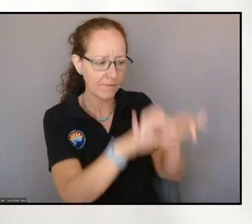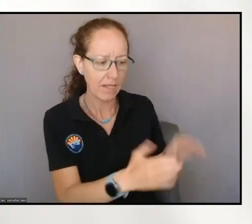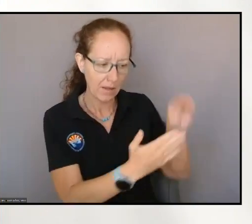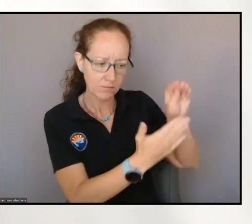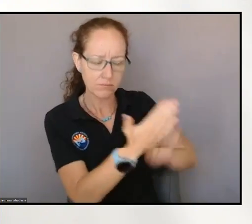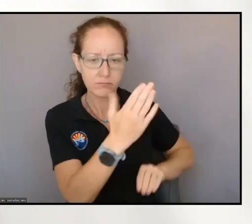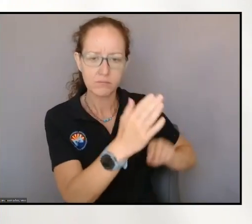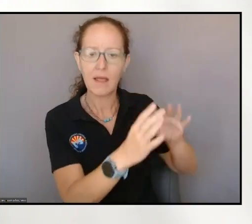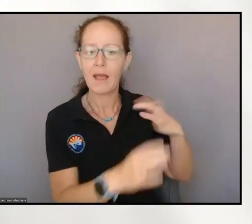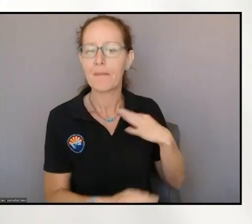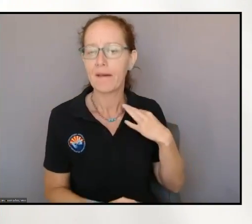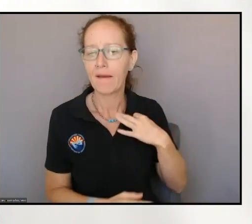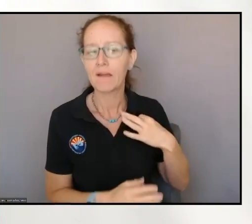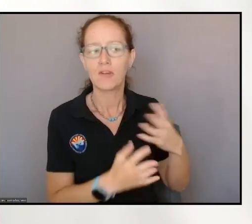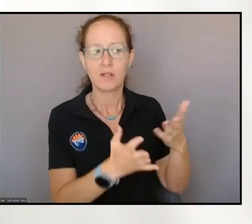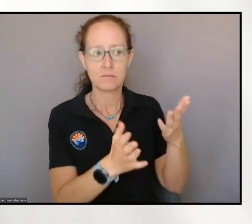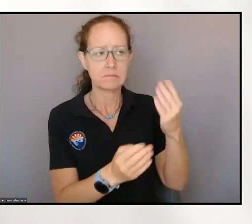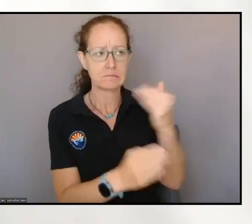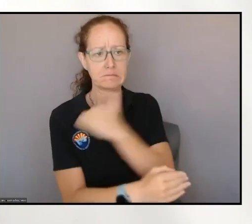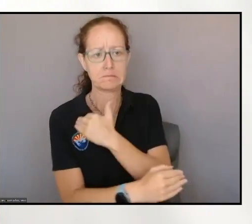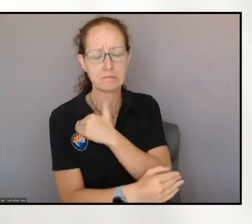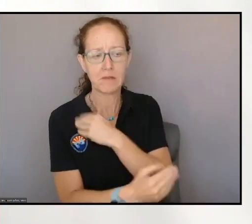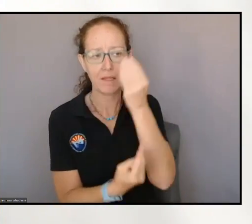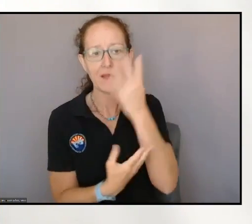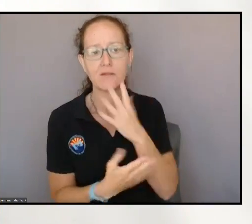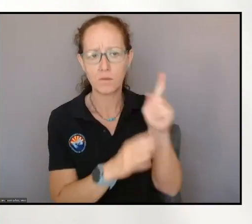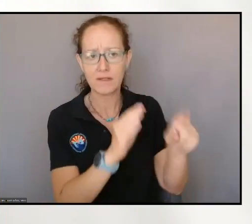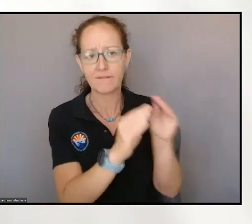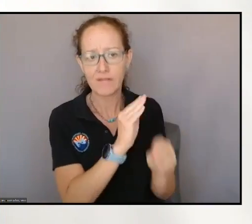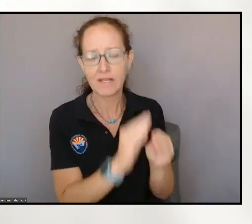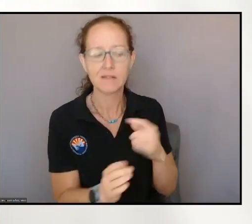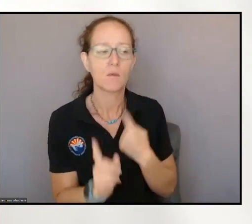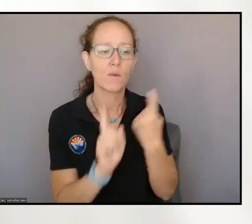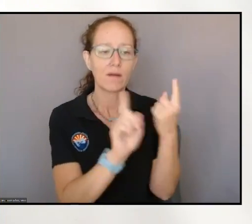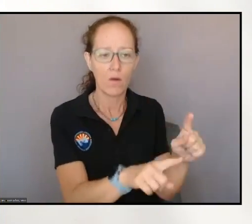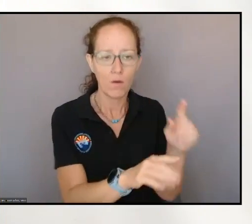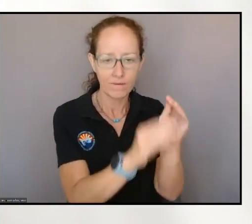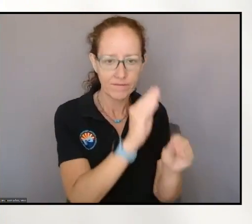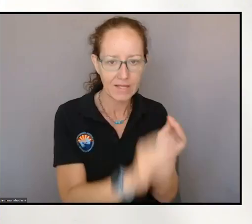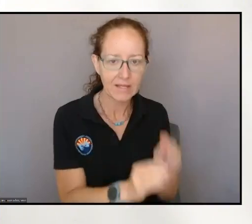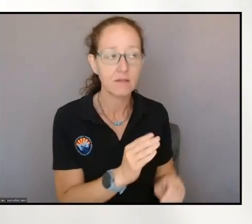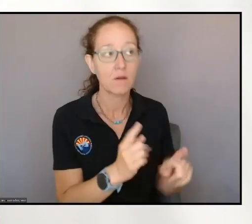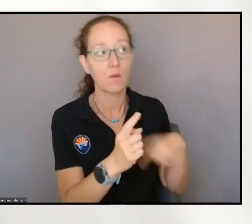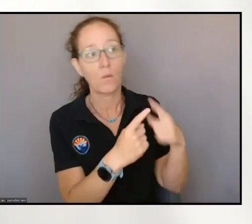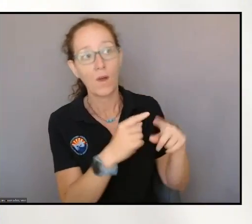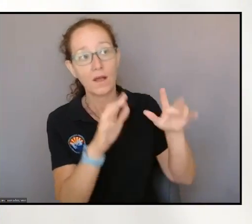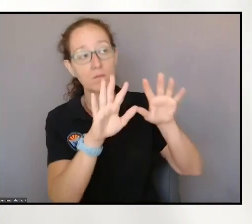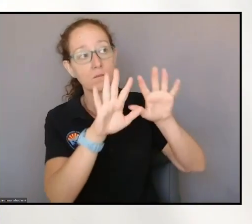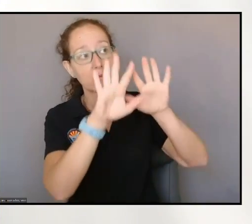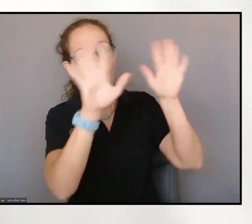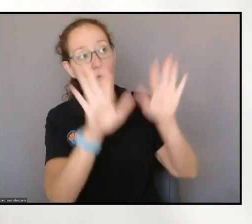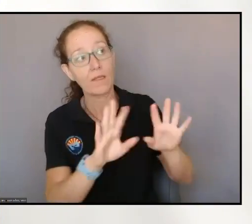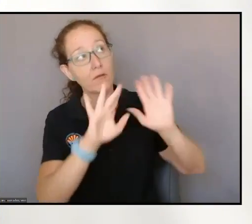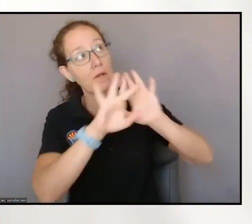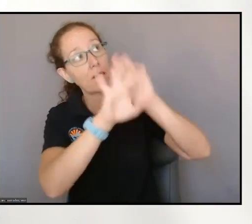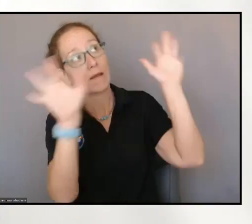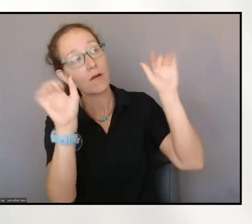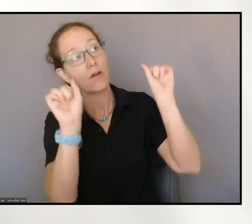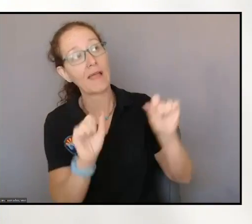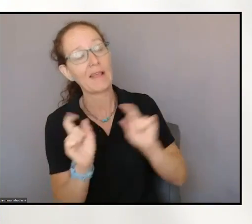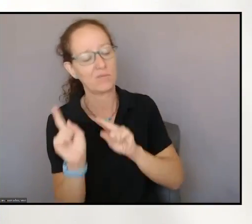when the weather does allow, we should be able to get in and start completing those operations that were needed and identified.